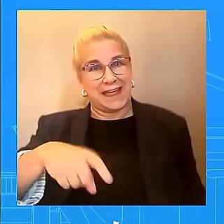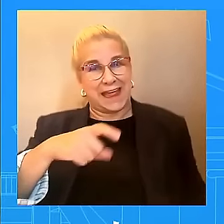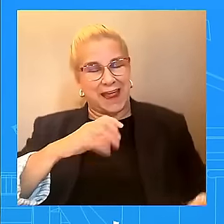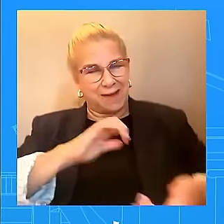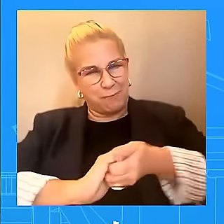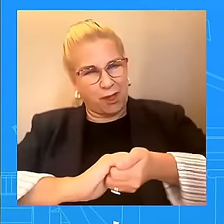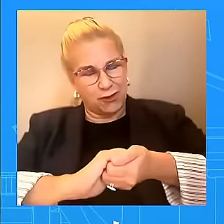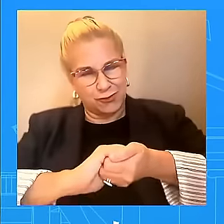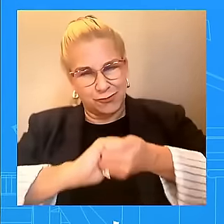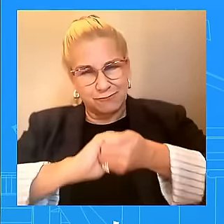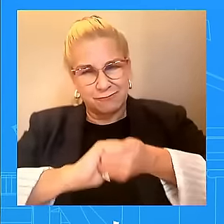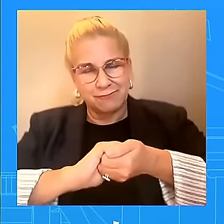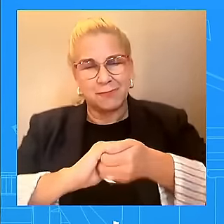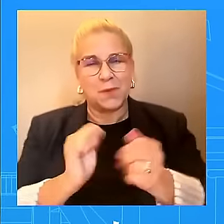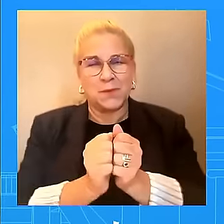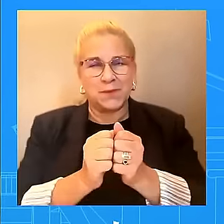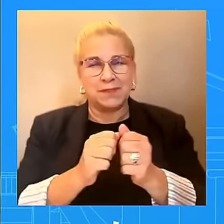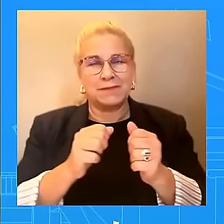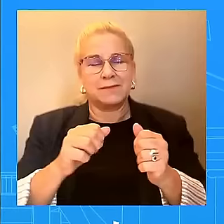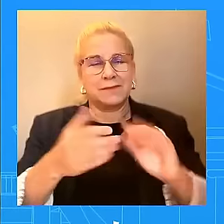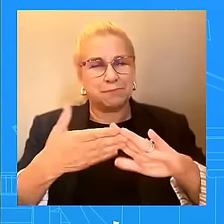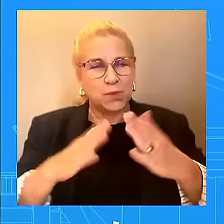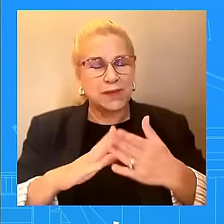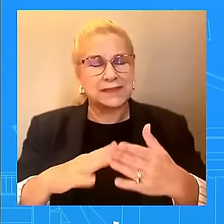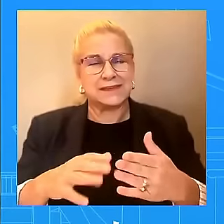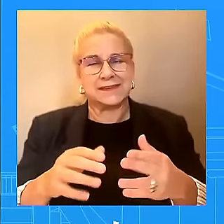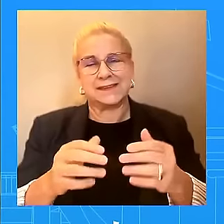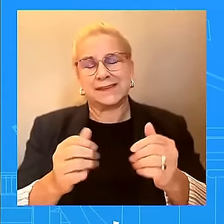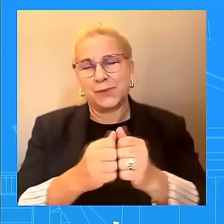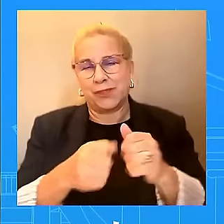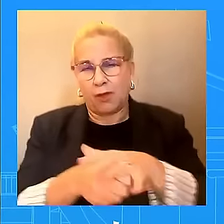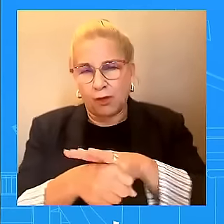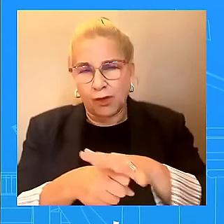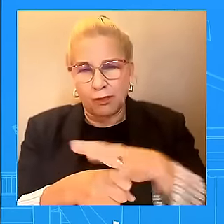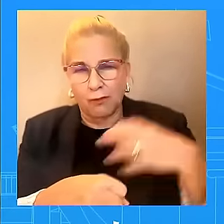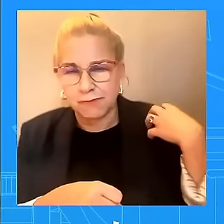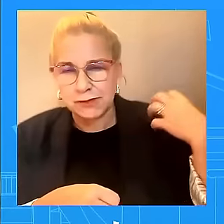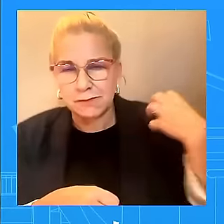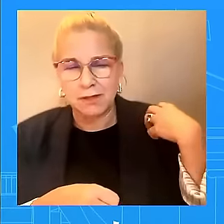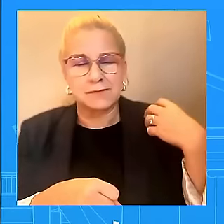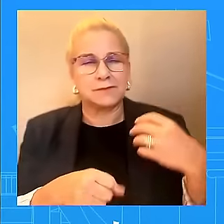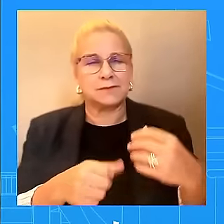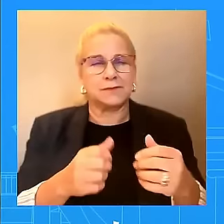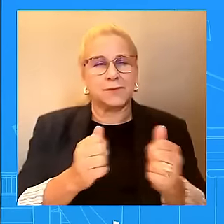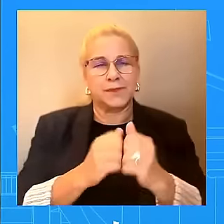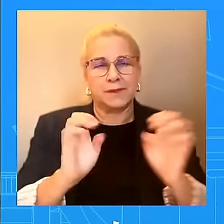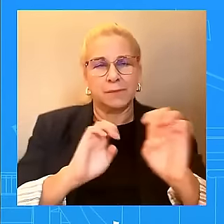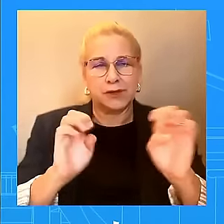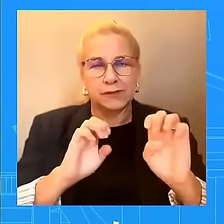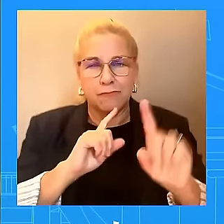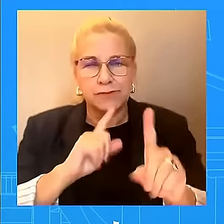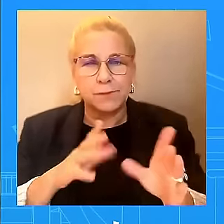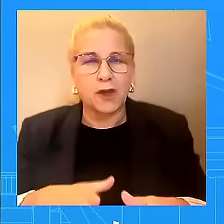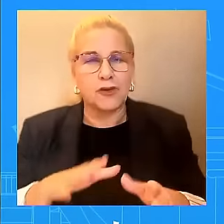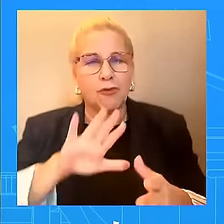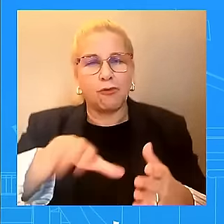sure that they have everything that is needed. You heard me talk about the declaration. We approved that for Florida. That's moving forward.